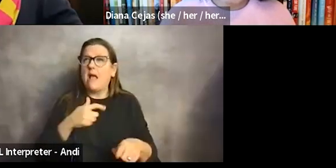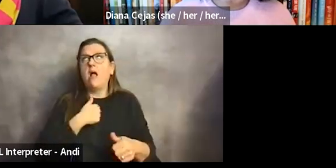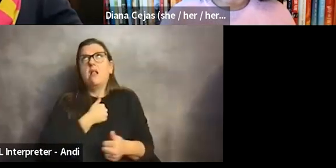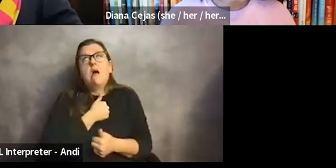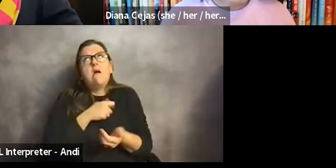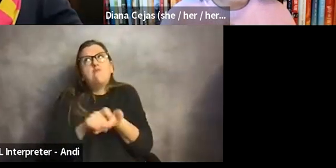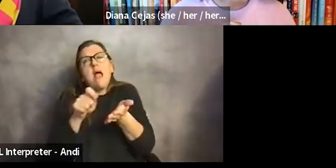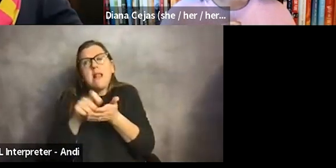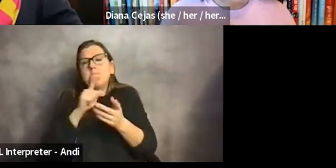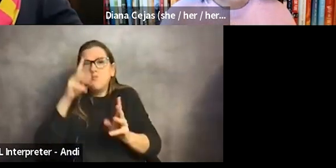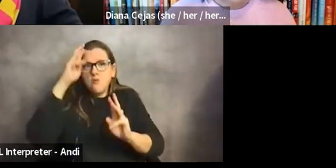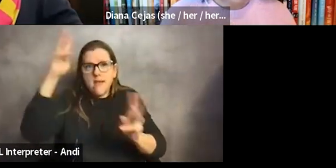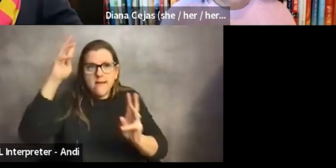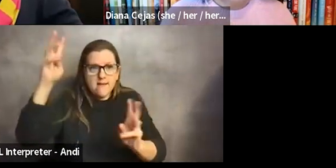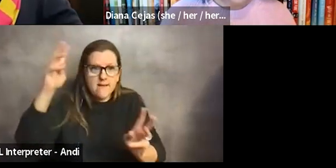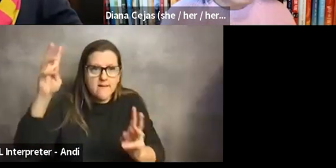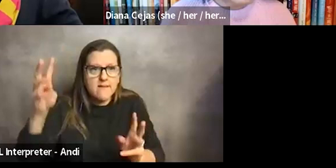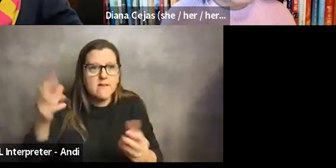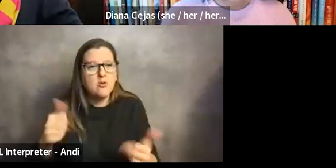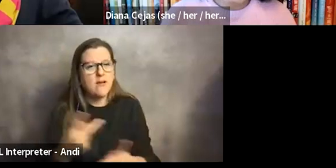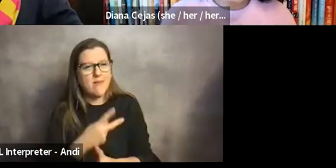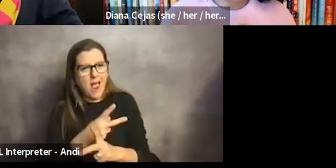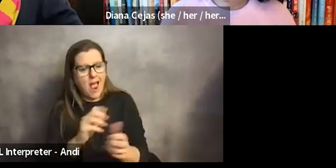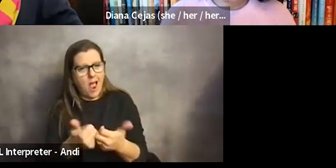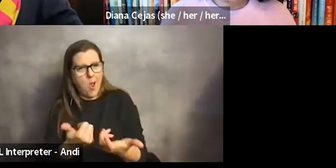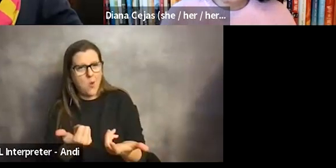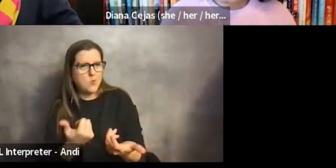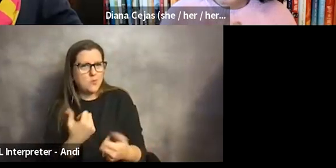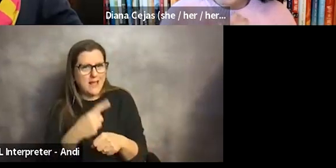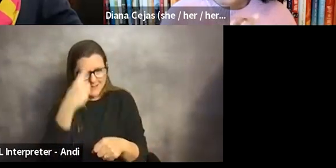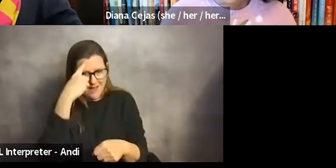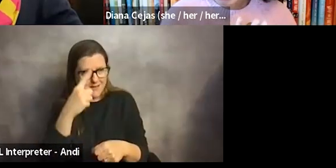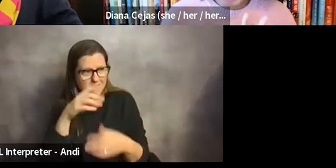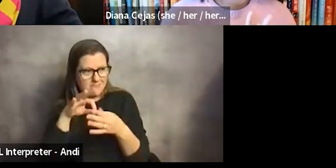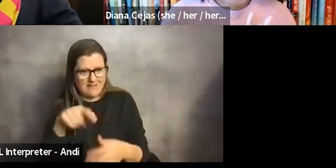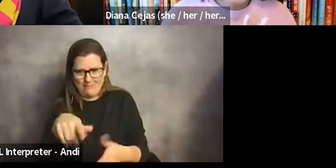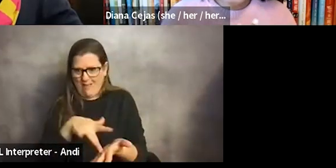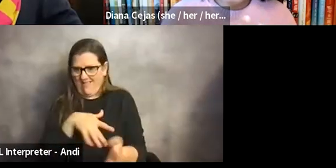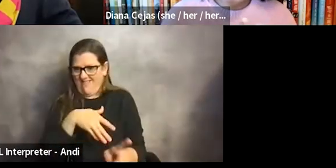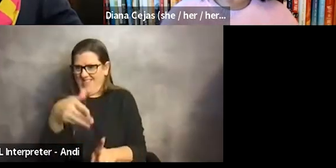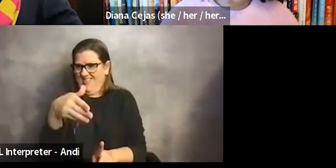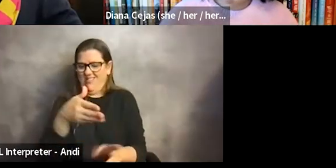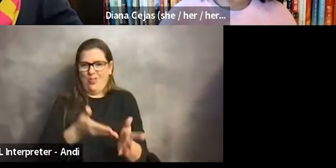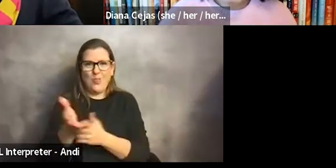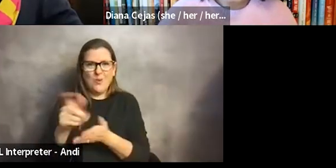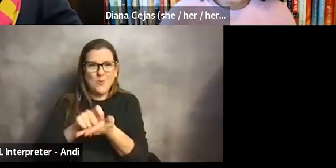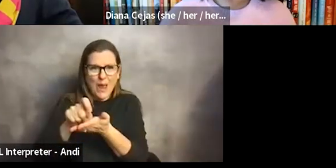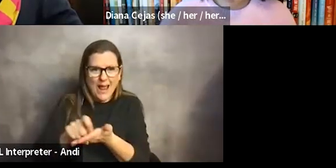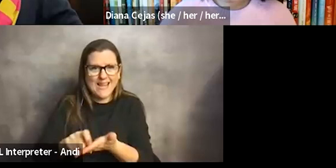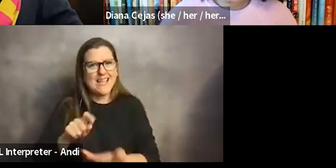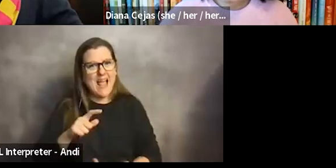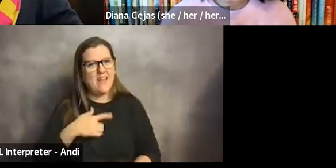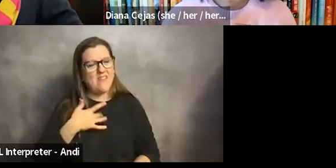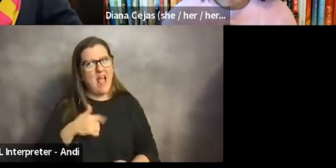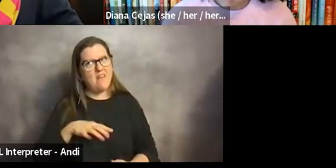and being creative and trying to figure out how to make sense of medicine with words. And I'd like to think that I found my little place in